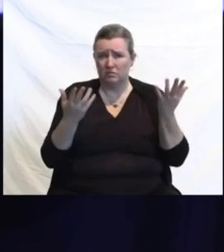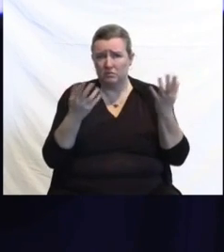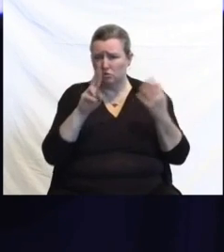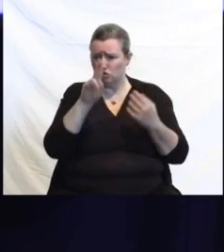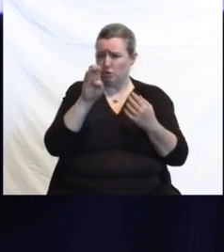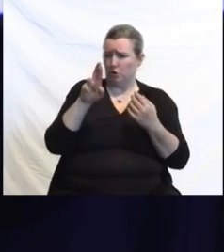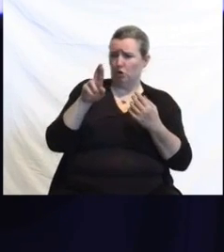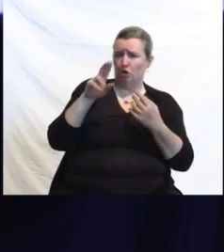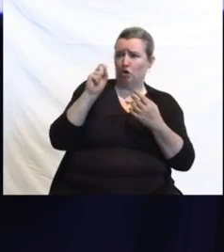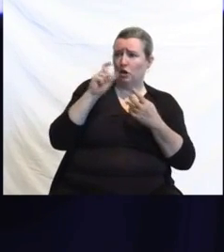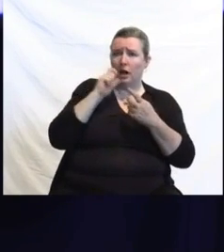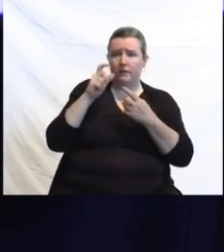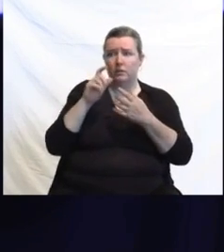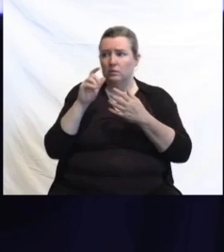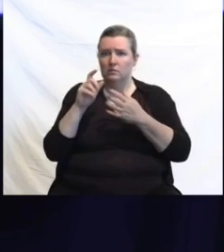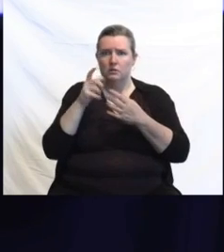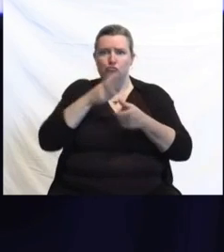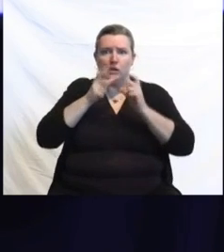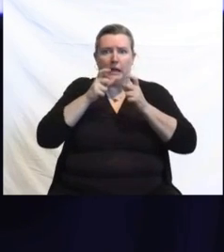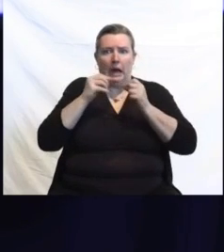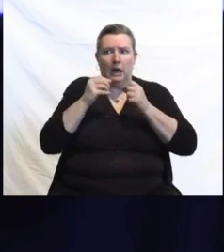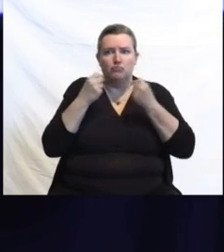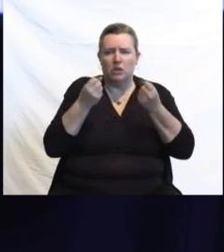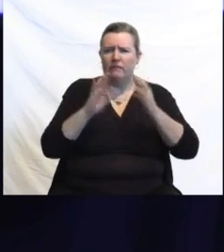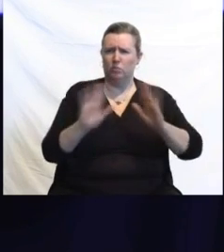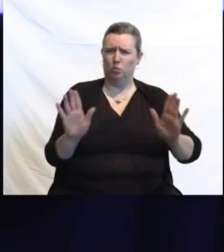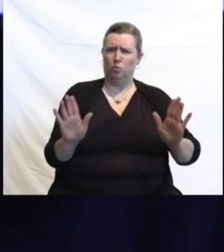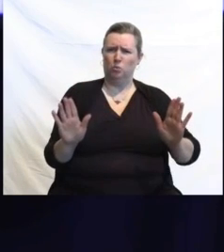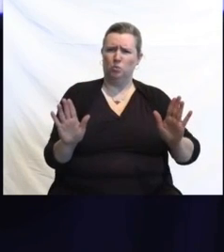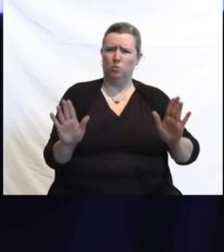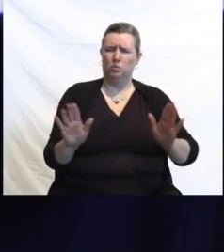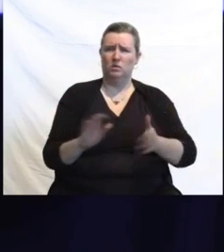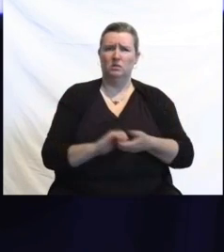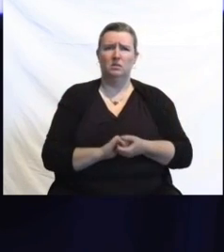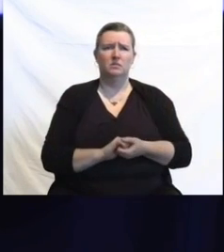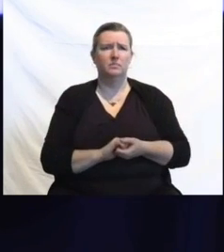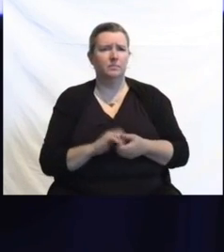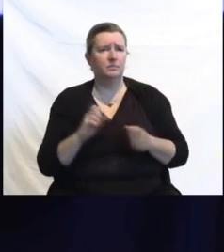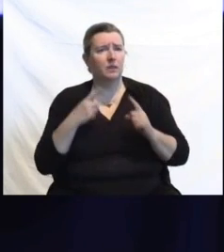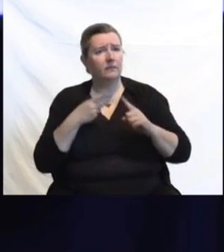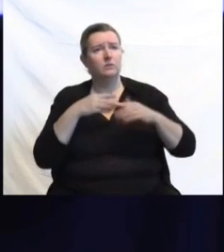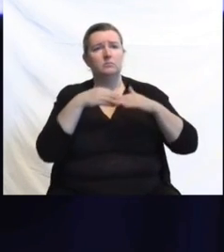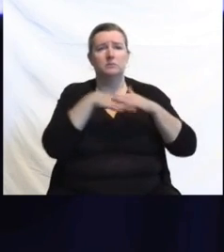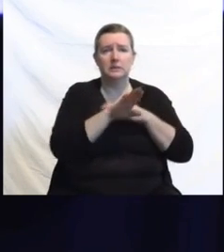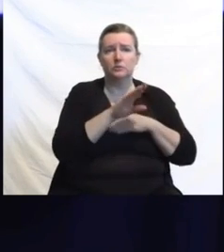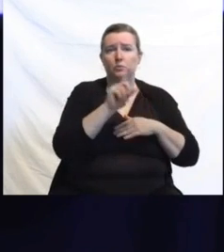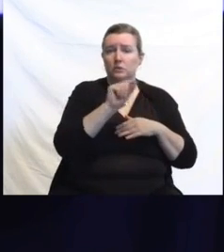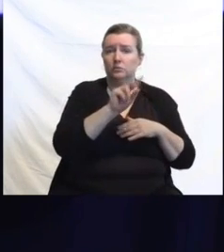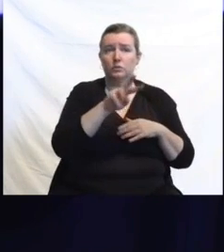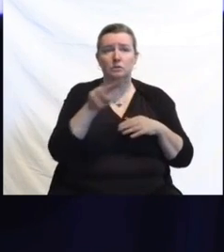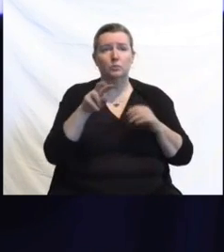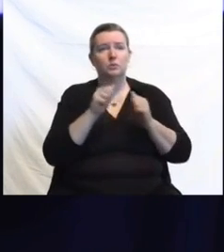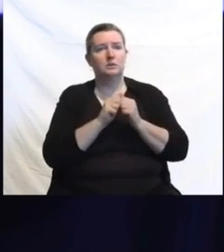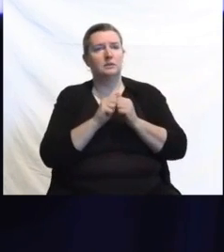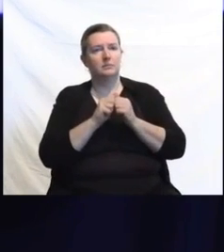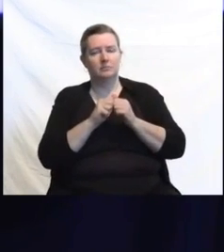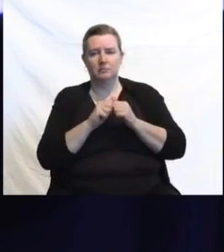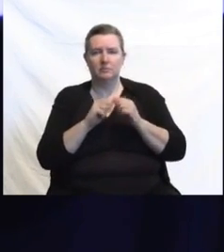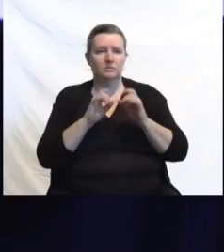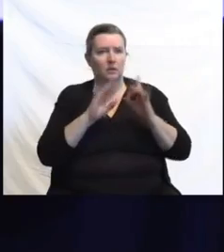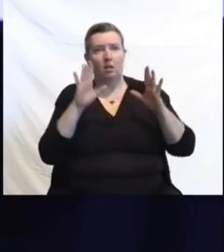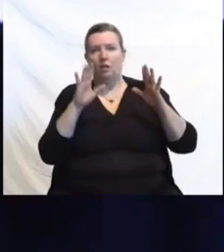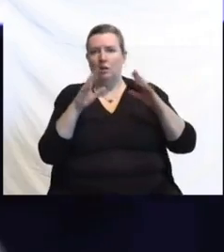but the holidays to come that take us into 2022 without a tragedy on our highways. Thanks, Gov.